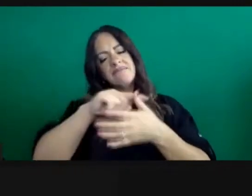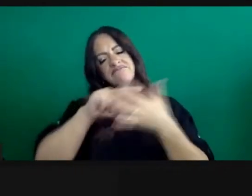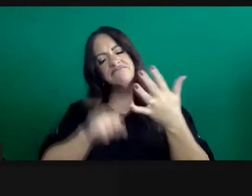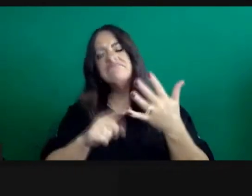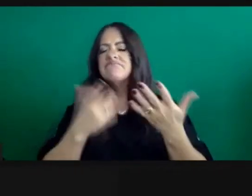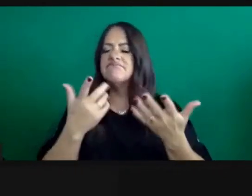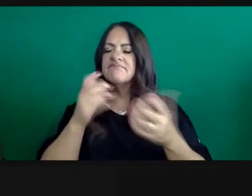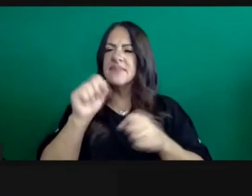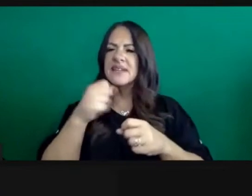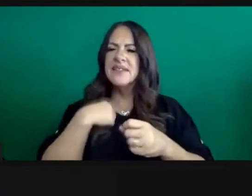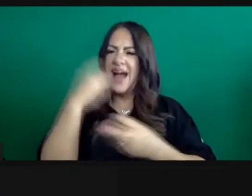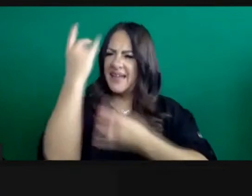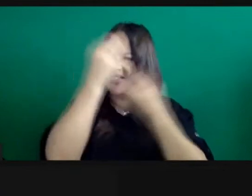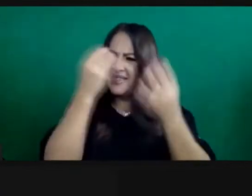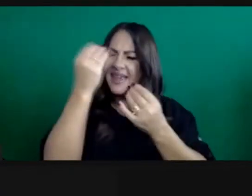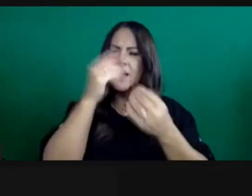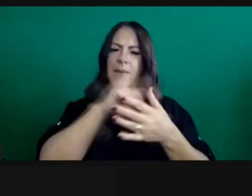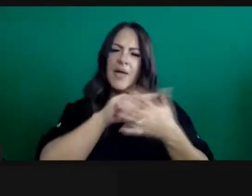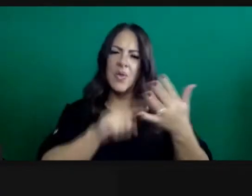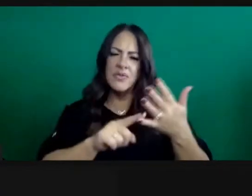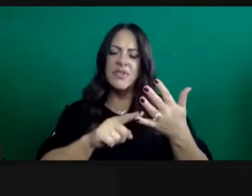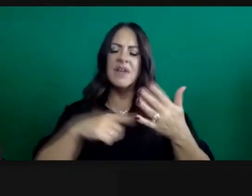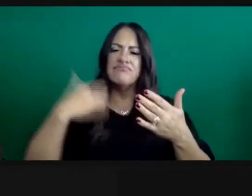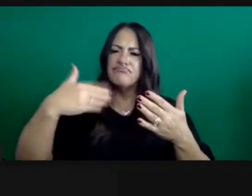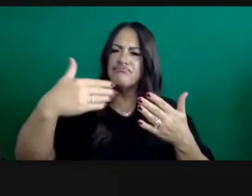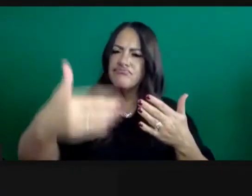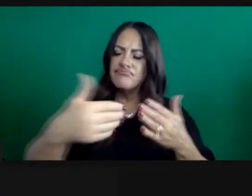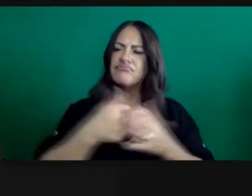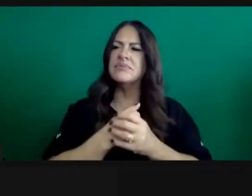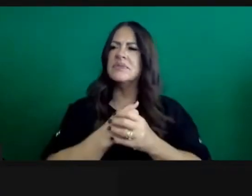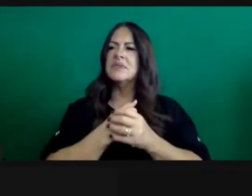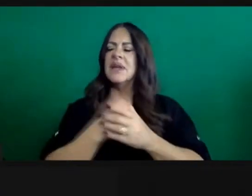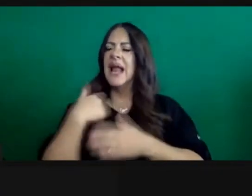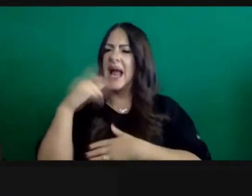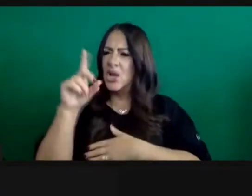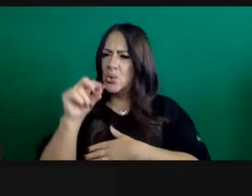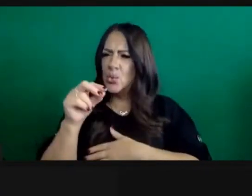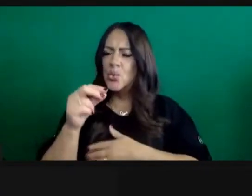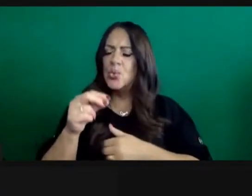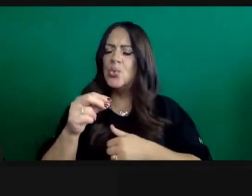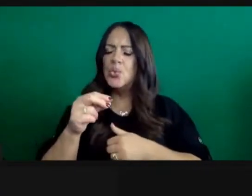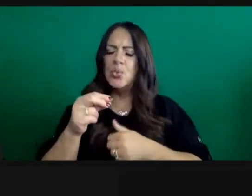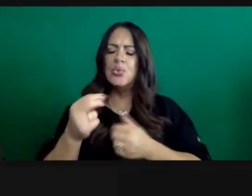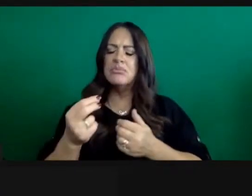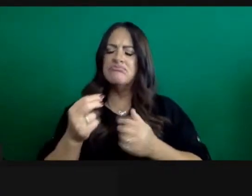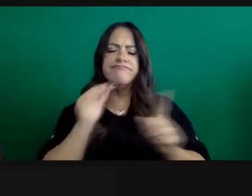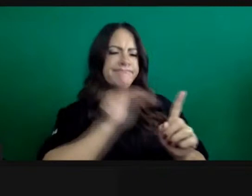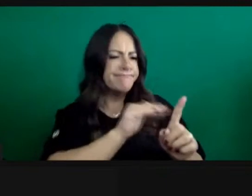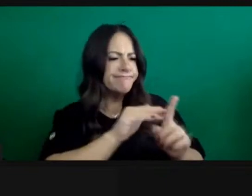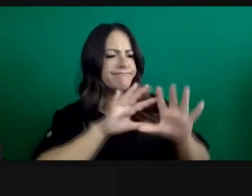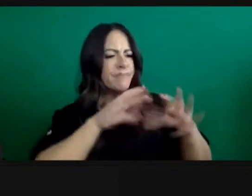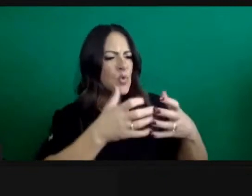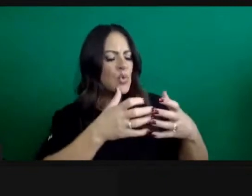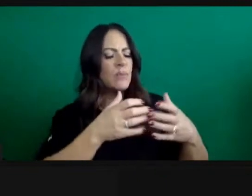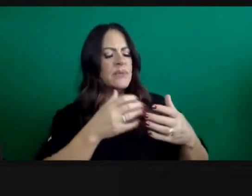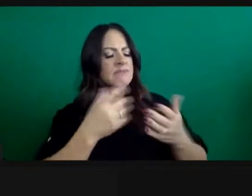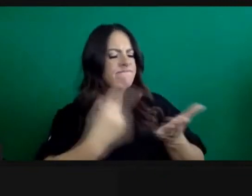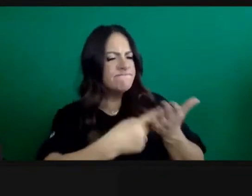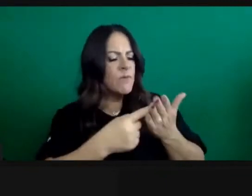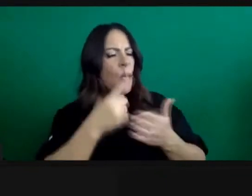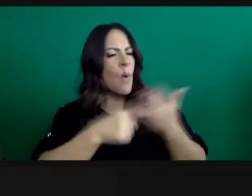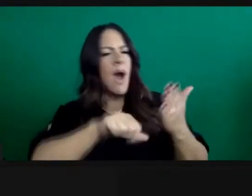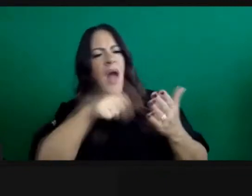about often and I reflect on with a number of our other leaders and continuing to try to do all we can